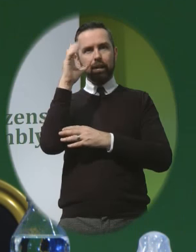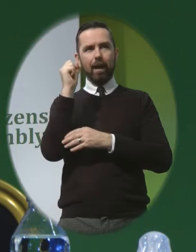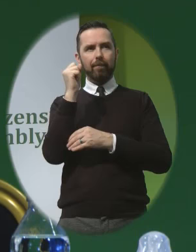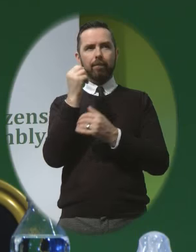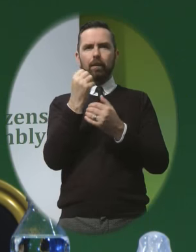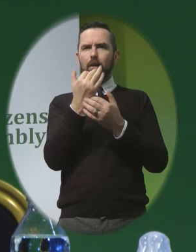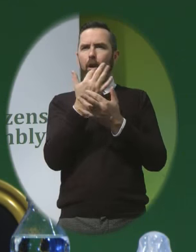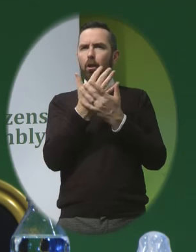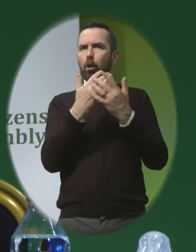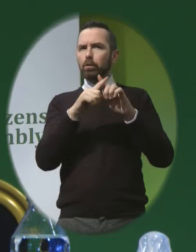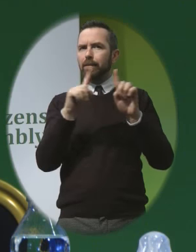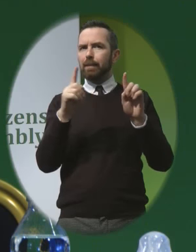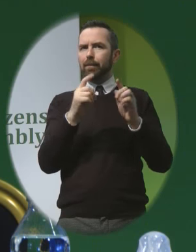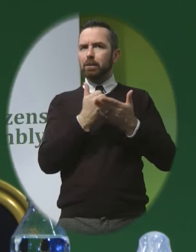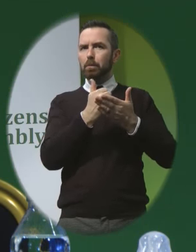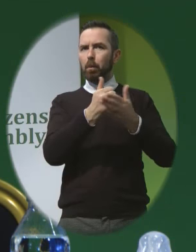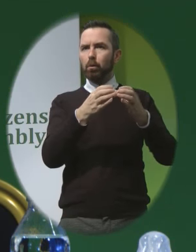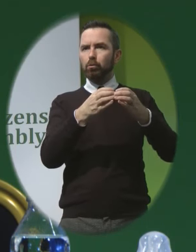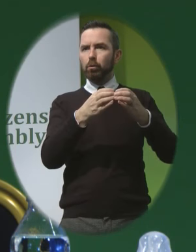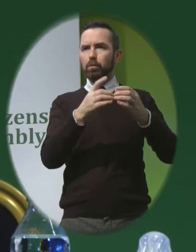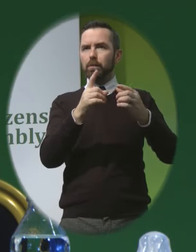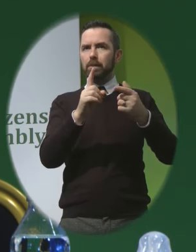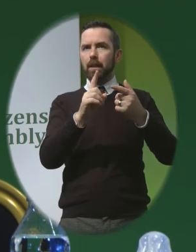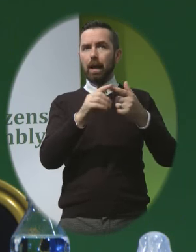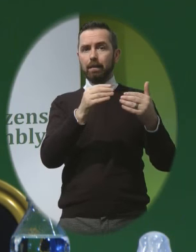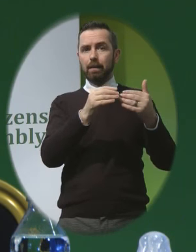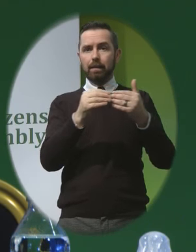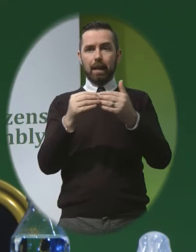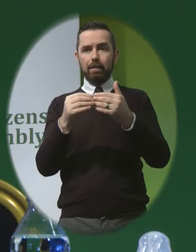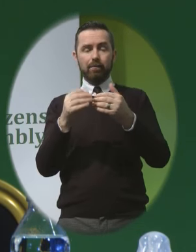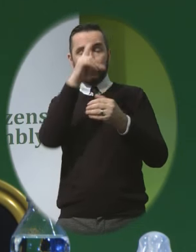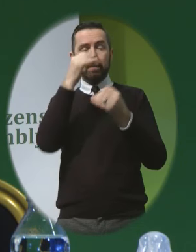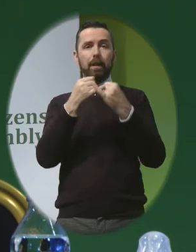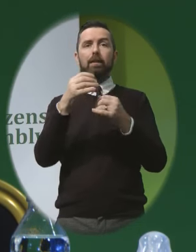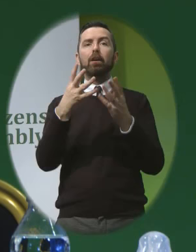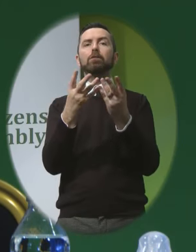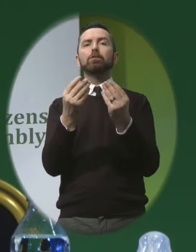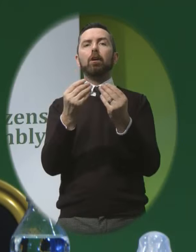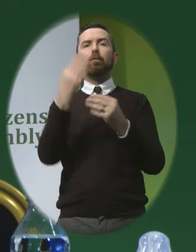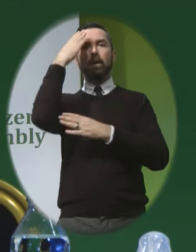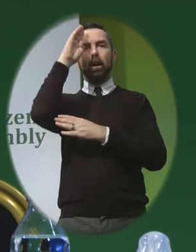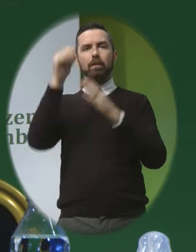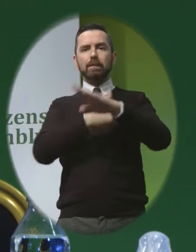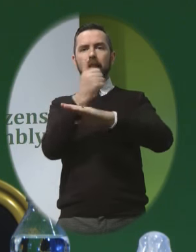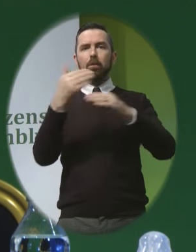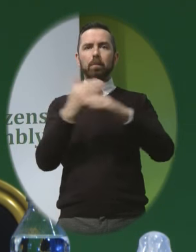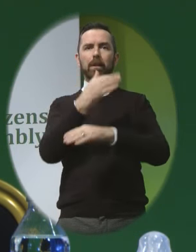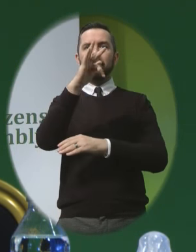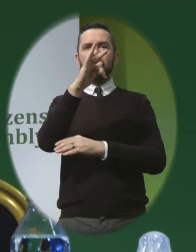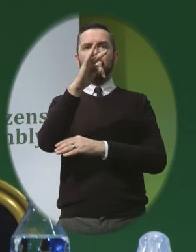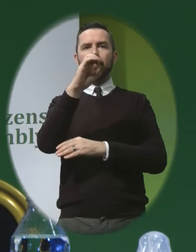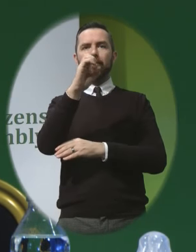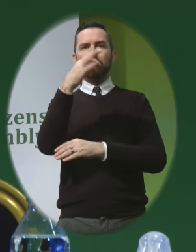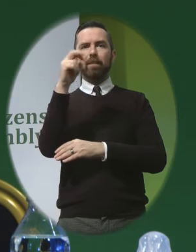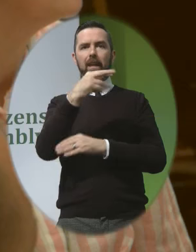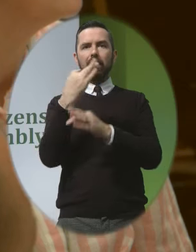a multitude of support groups Often parent-led Like for example, Soft Ireland Was established by the Fagan family After they had